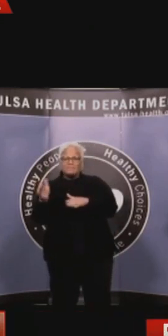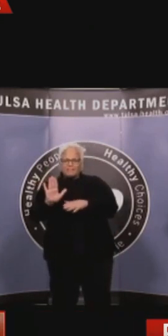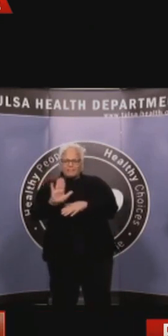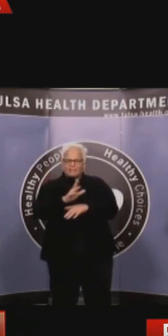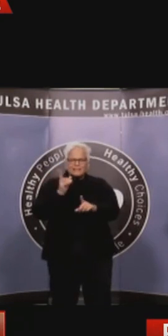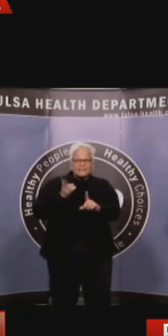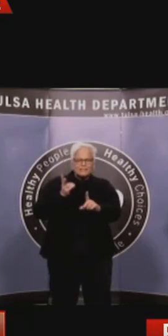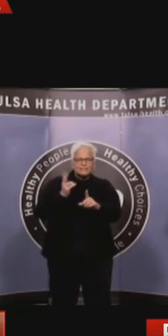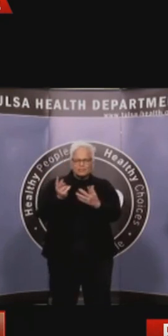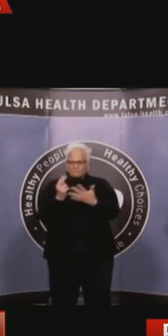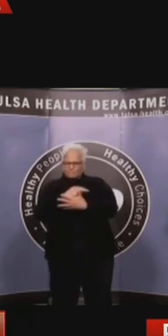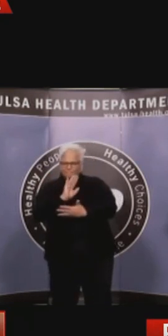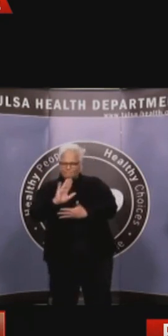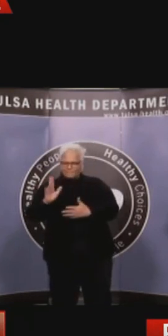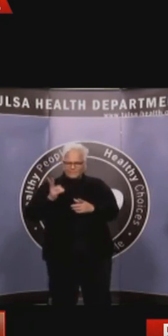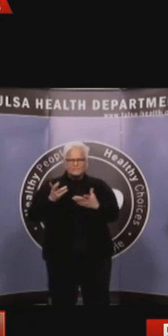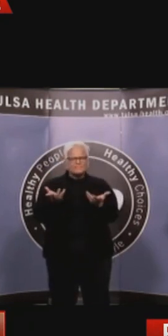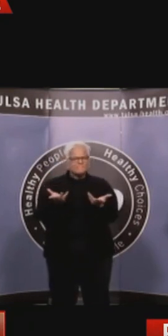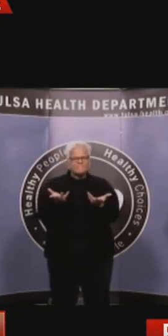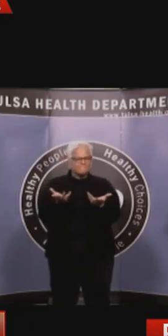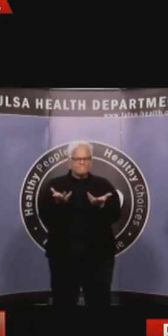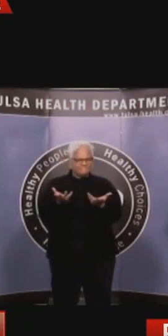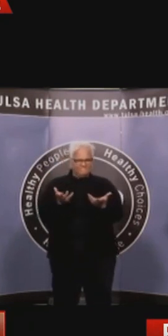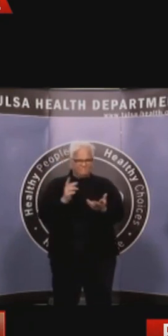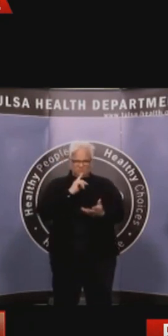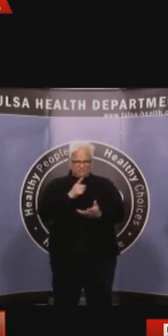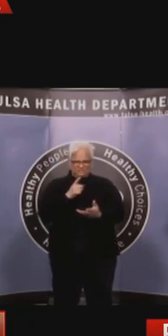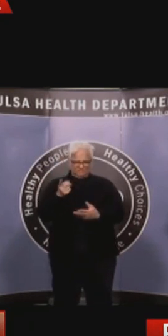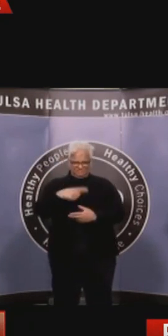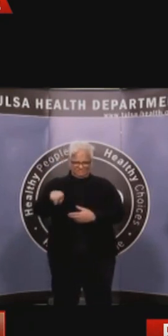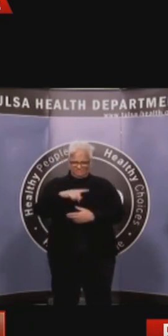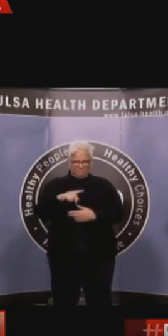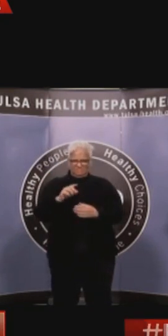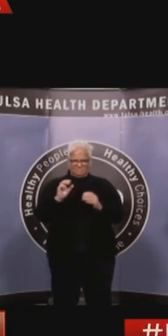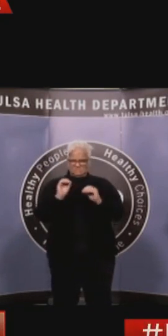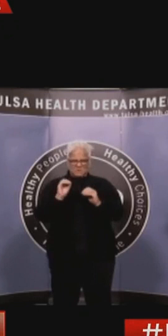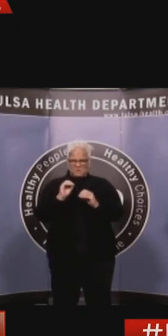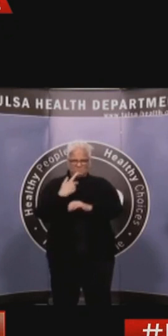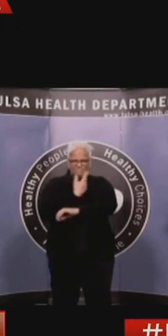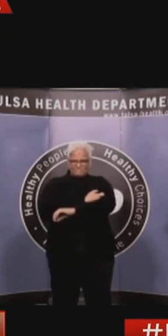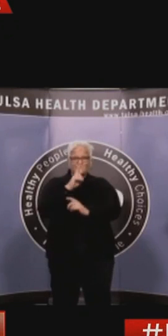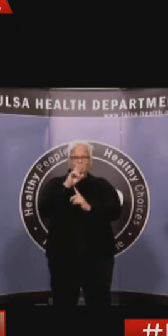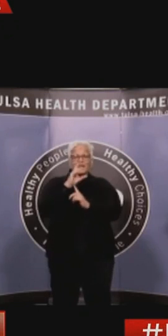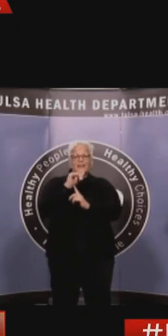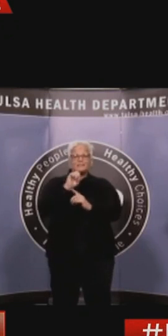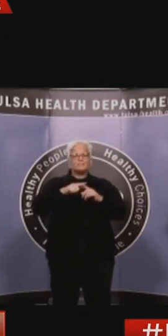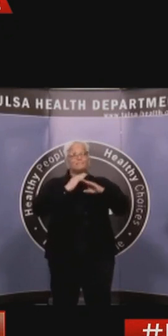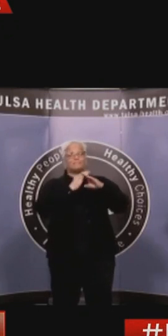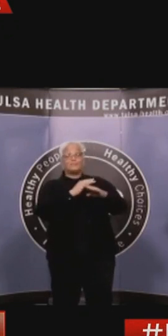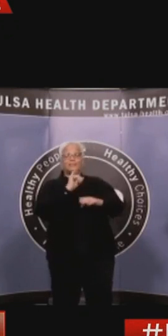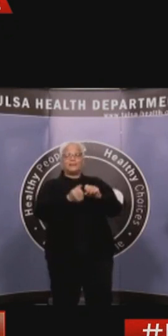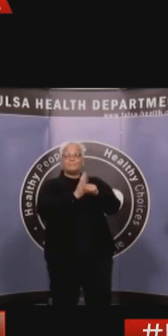of this virus. Thank you to everyone who continues to follow recommendations to frequently wash their hands, sanitize